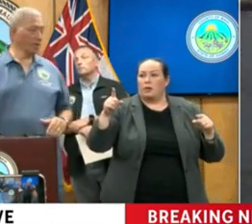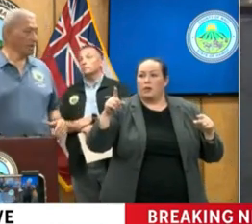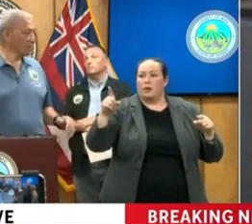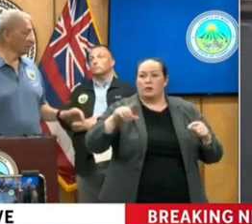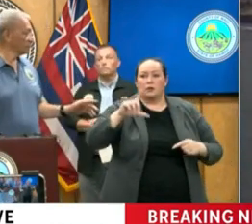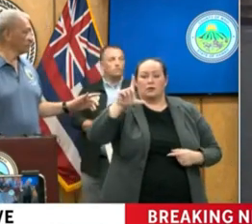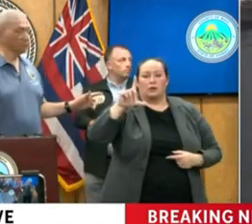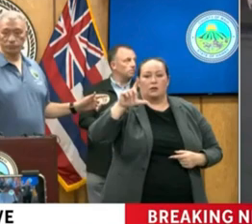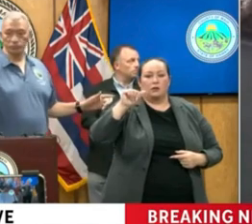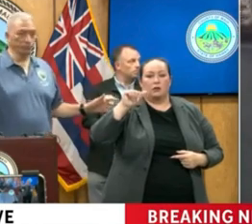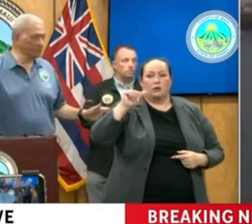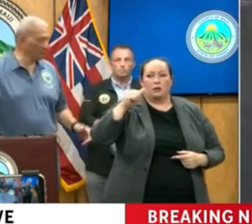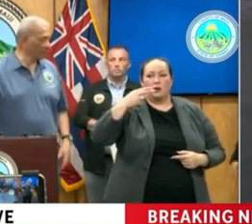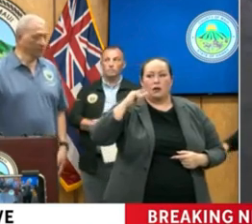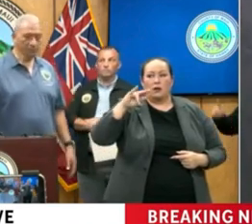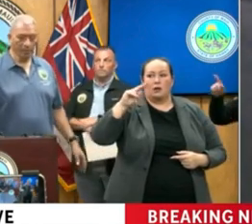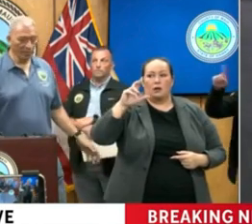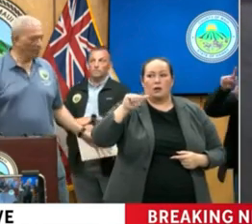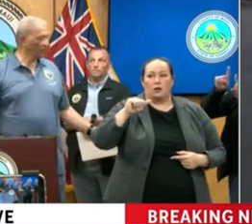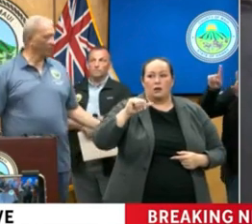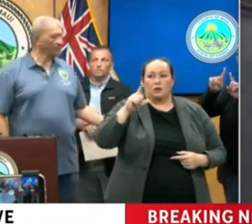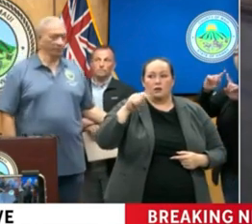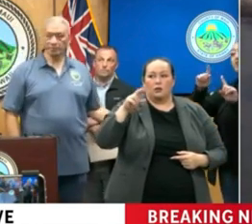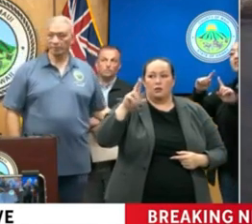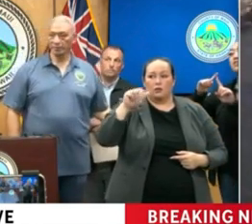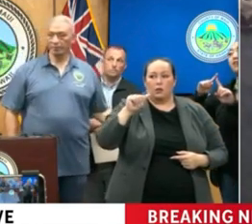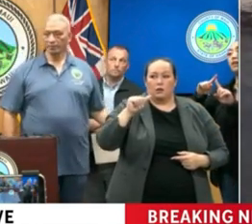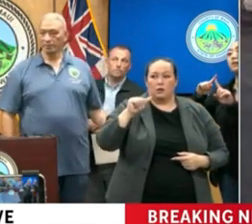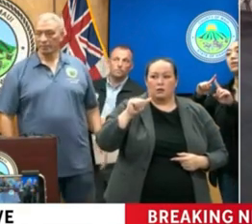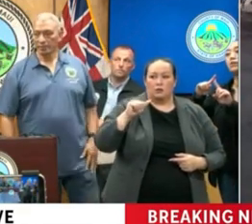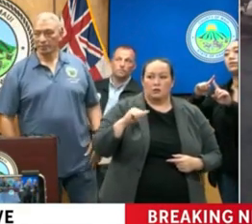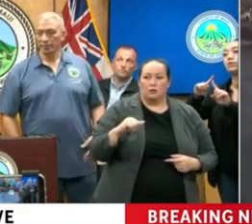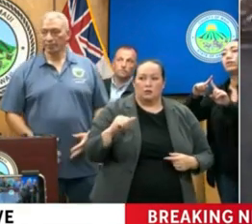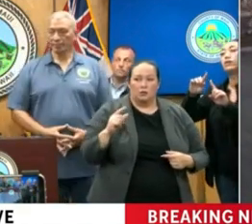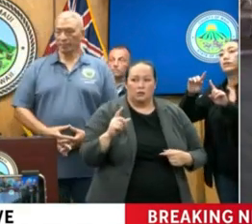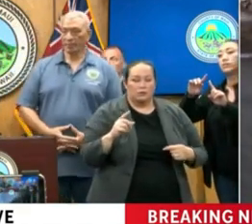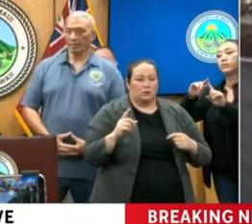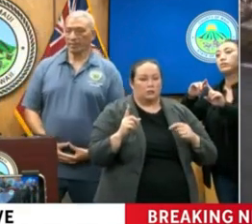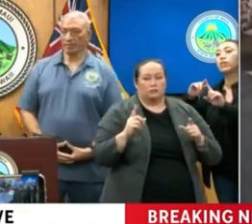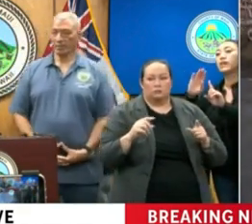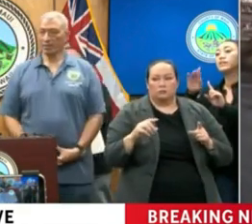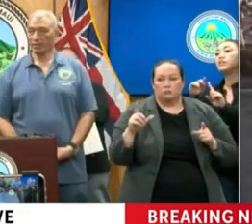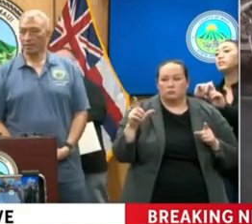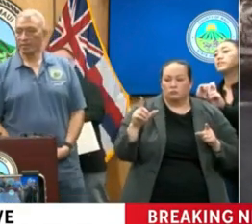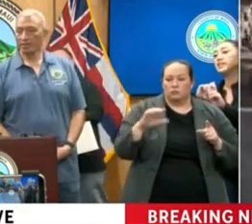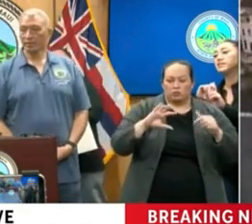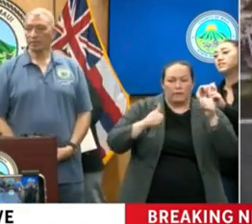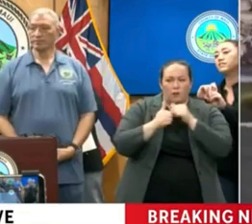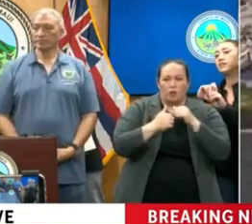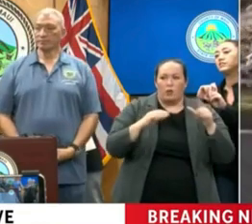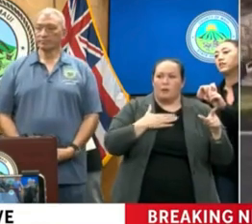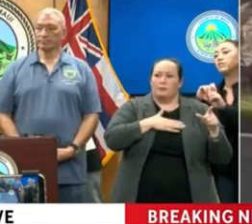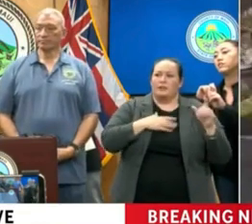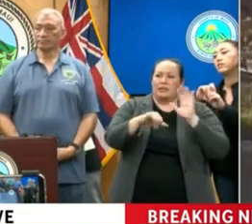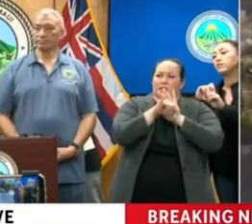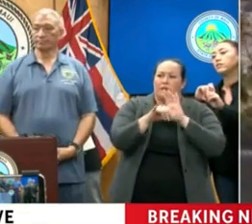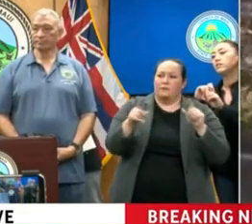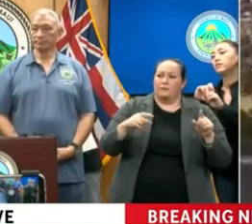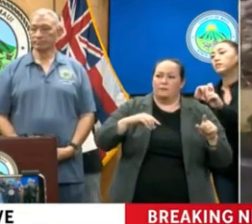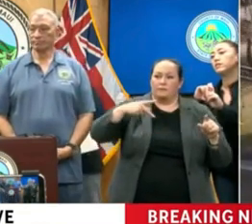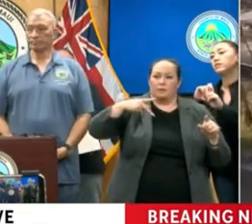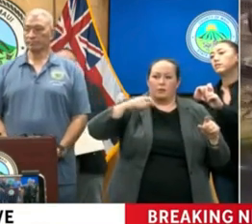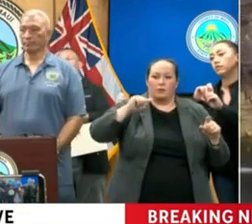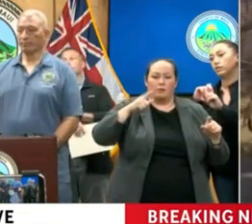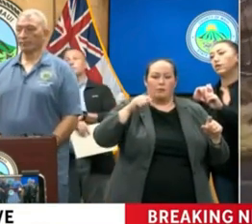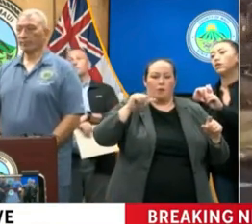I've to let Makana ask you who she picks up. Are you together as a follow-up? just to follow, because I'm not clear what you're can you please identify yourself? Yeah, it's